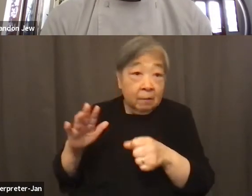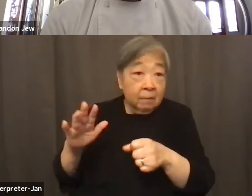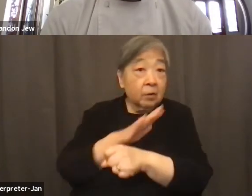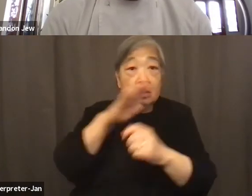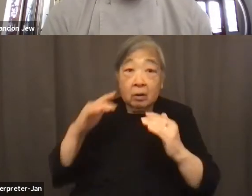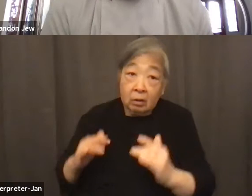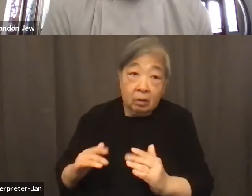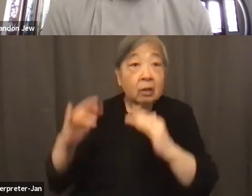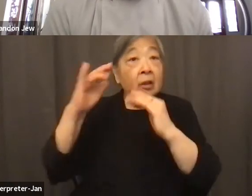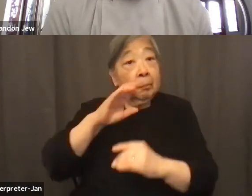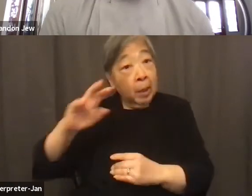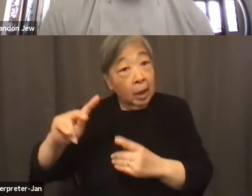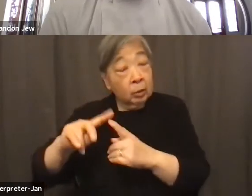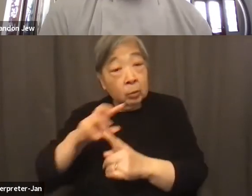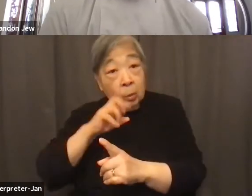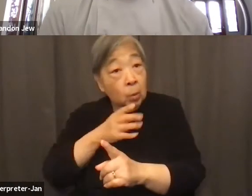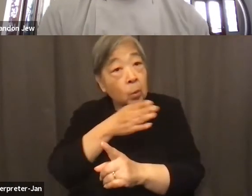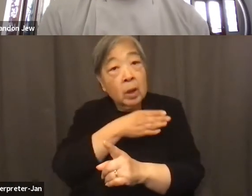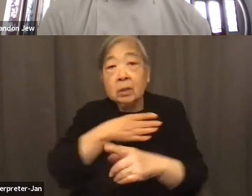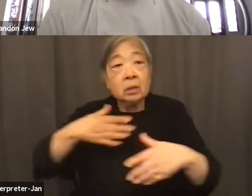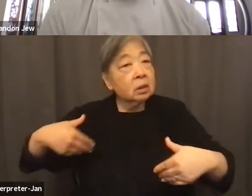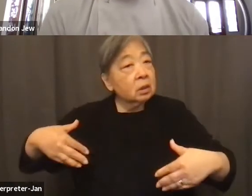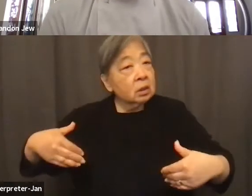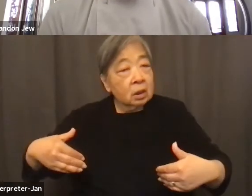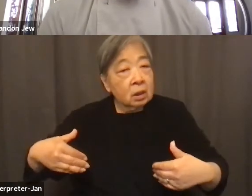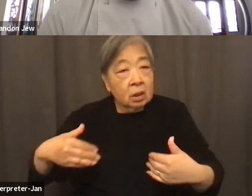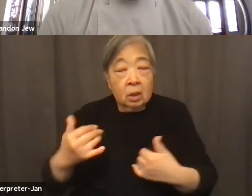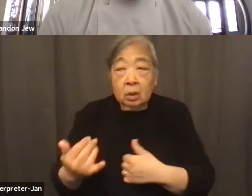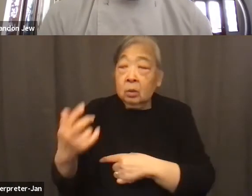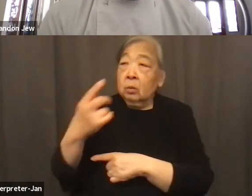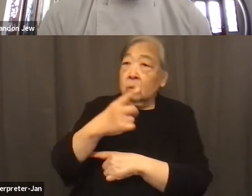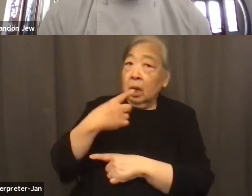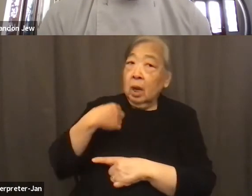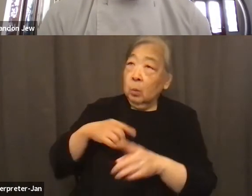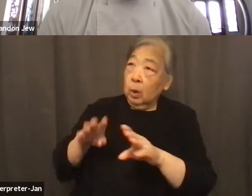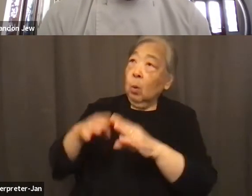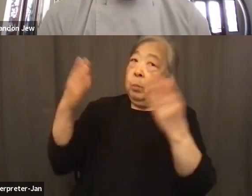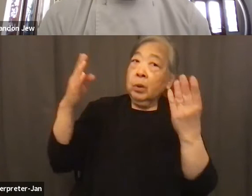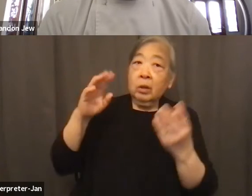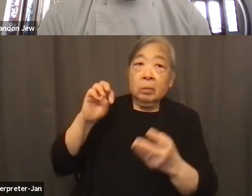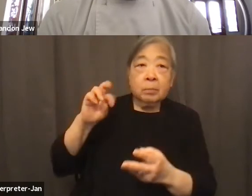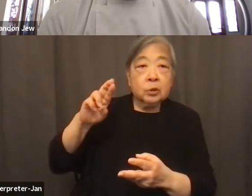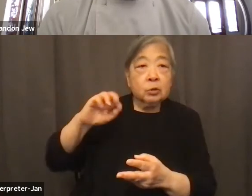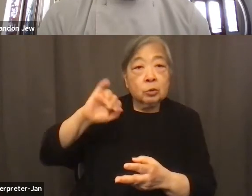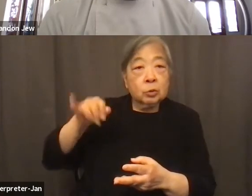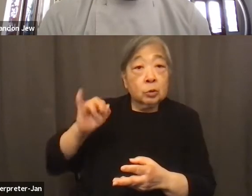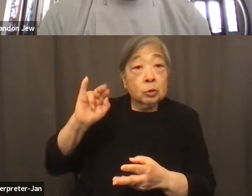I think we opened the doors today at Mr. Jews, knowing that,